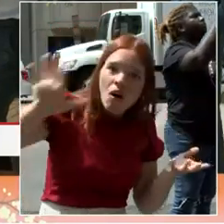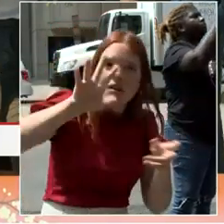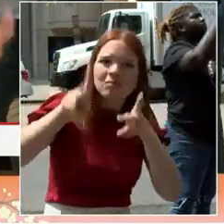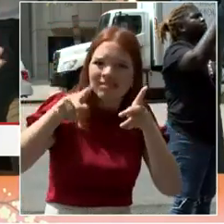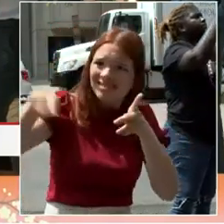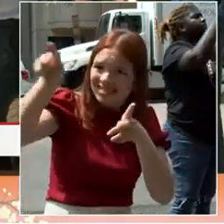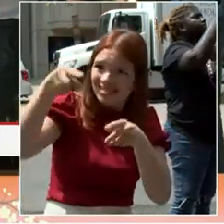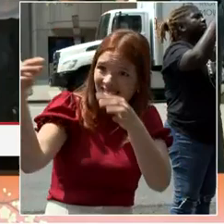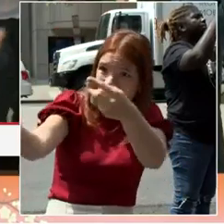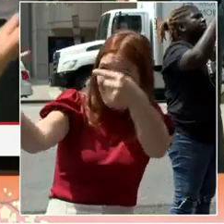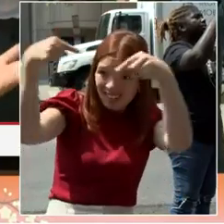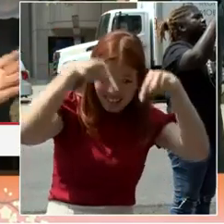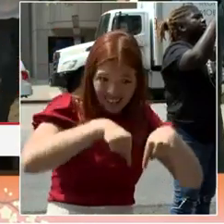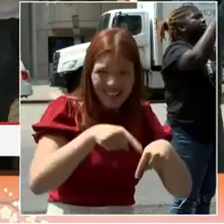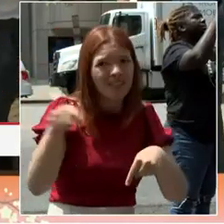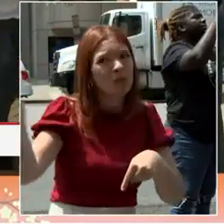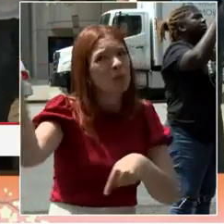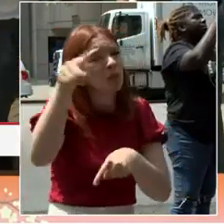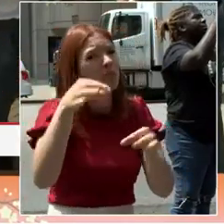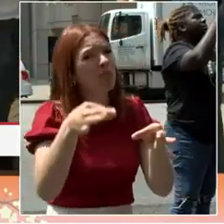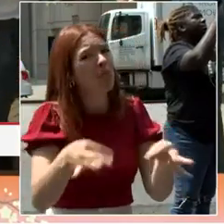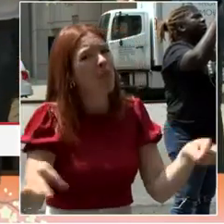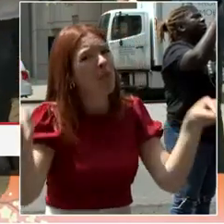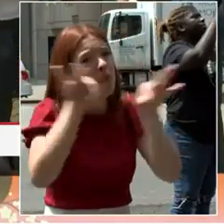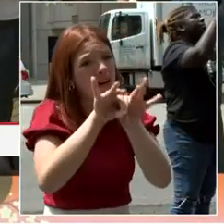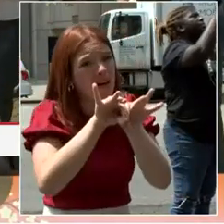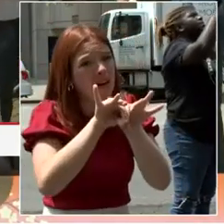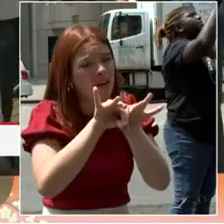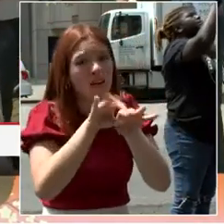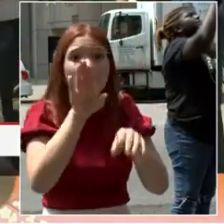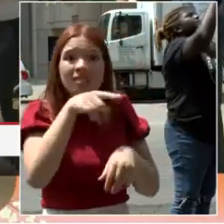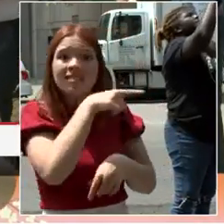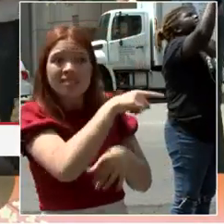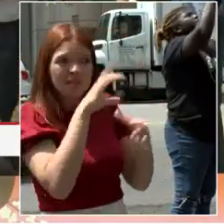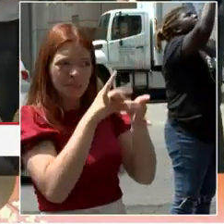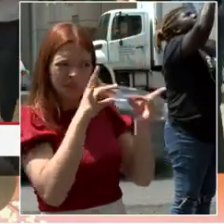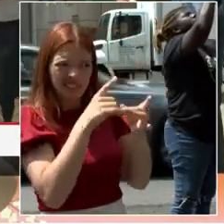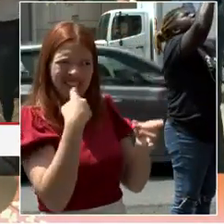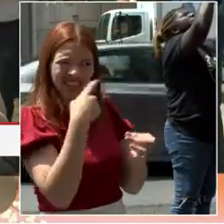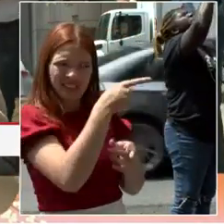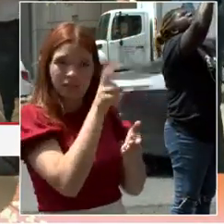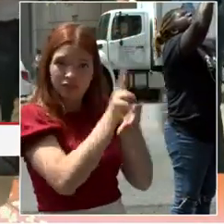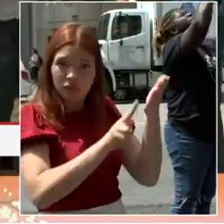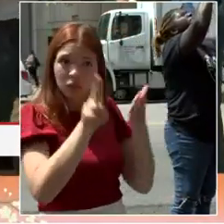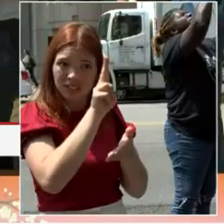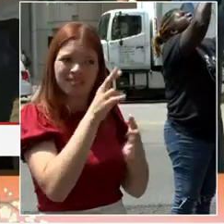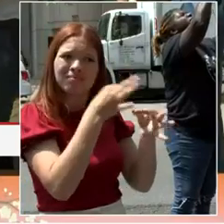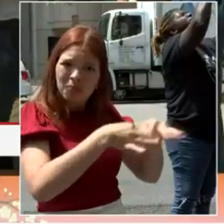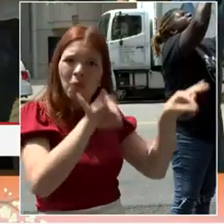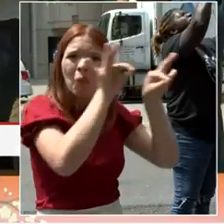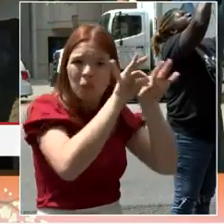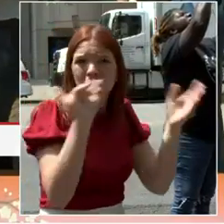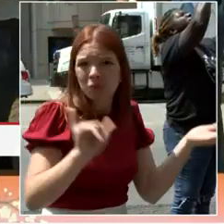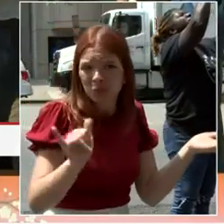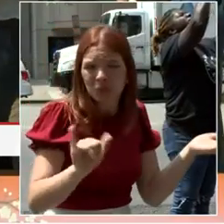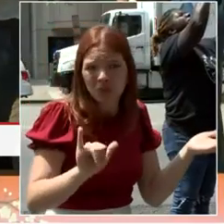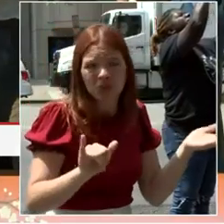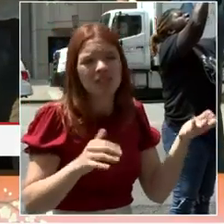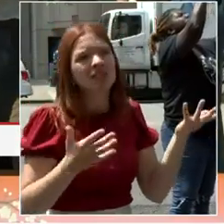partners. I see one big one is here, George Washington University represented, which abuts the Golden Triangle bid.